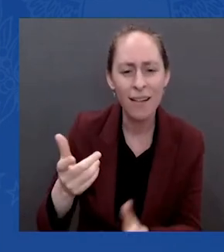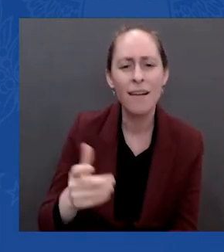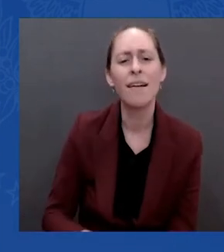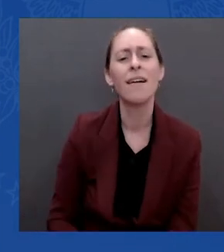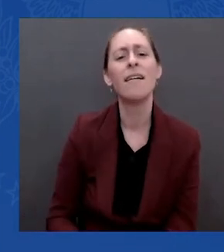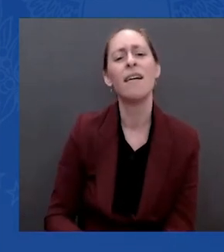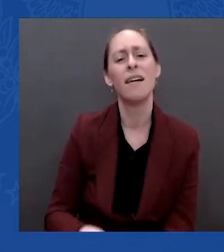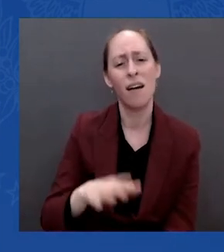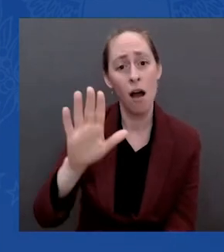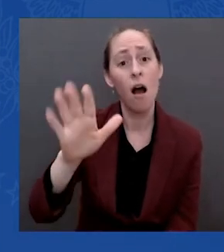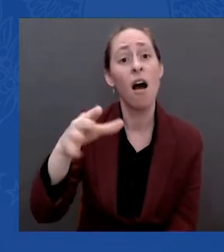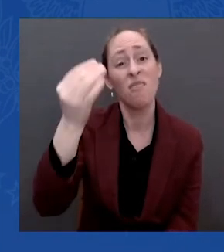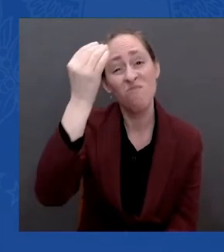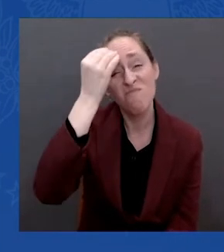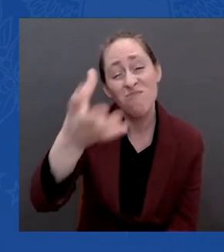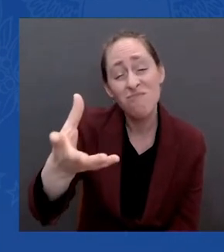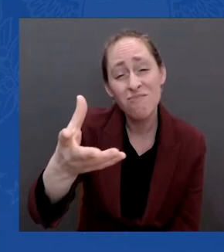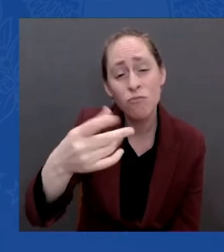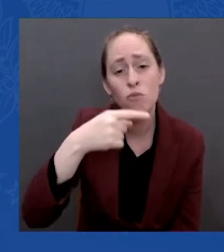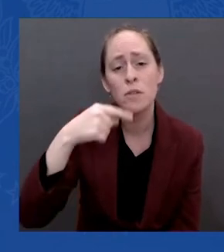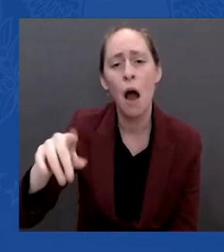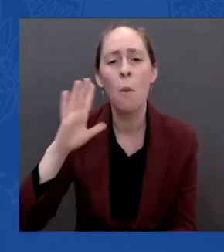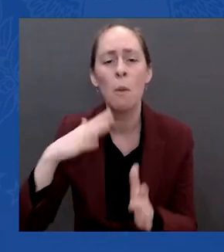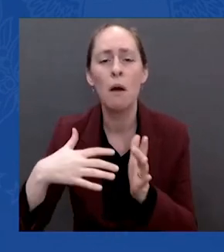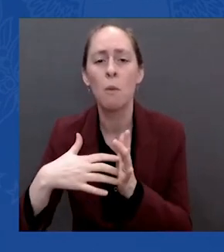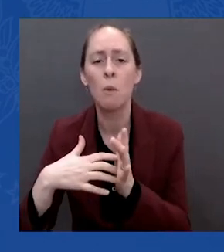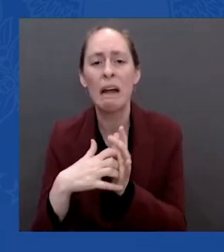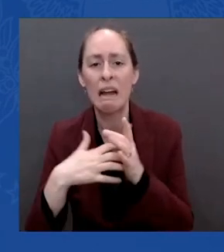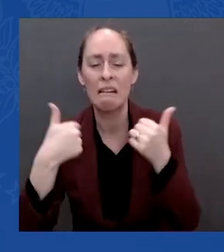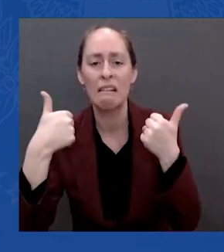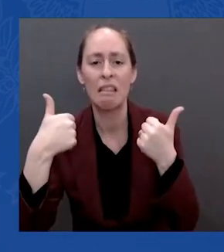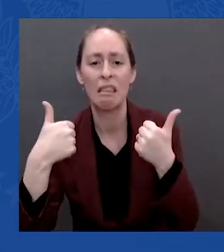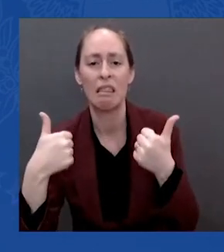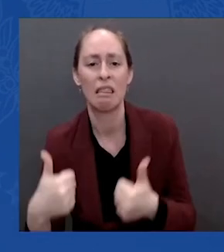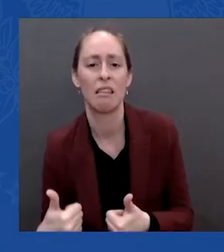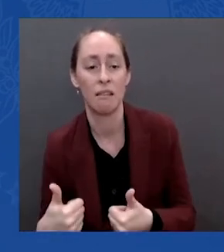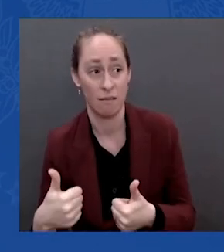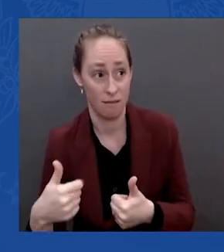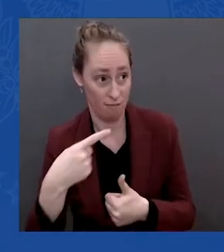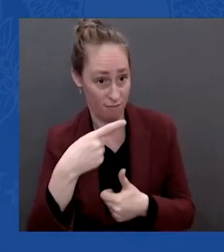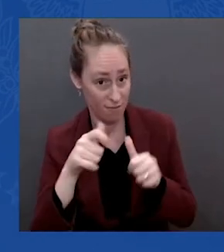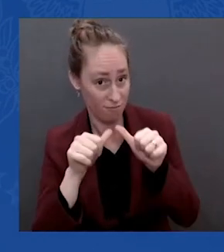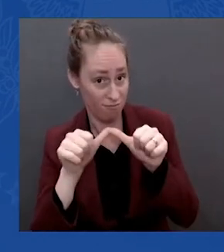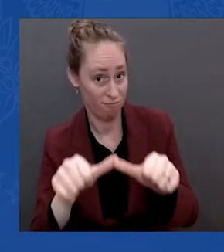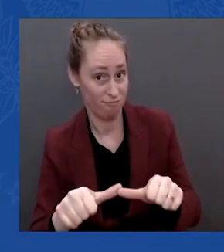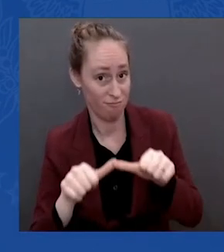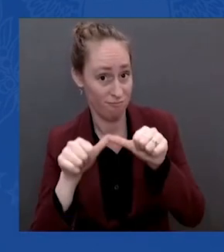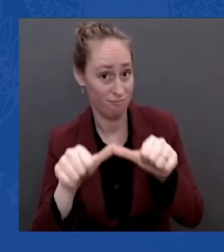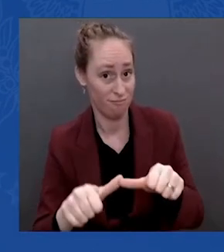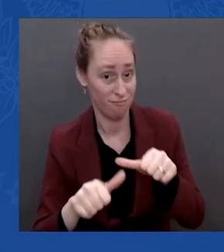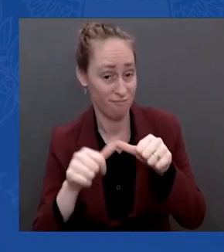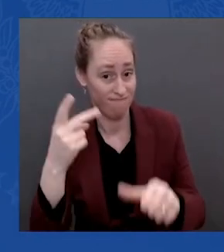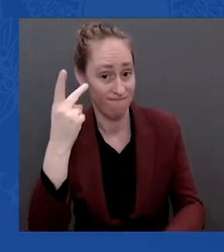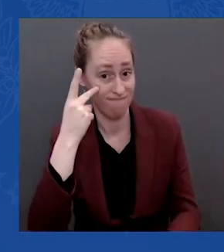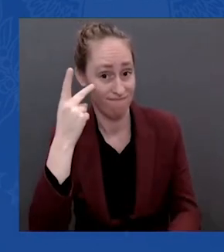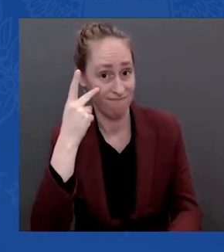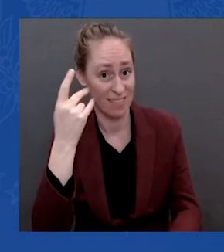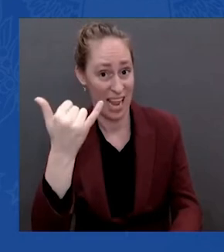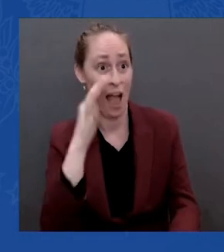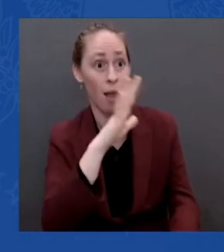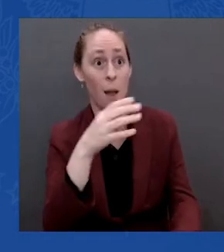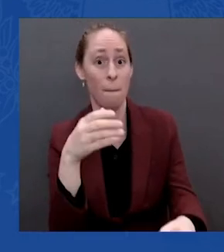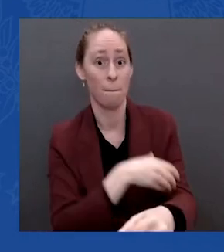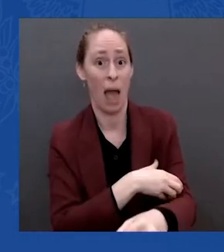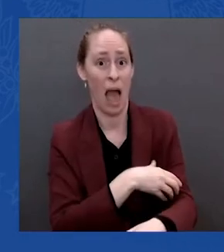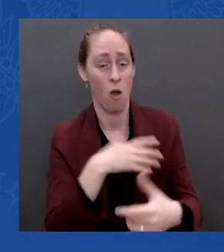very, very difficult choices of whether to continue to move toward being a second rate power or, in fact, respond. You said in recent weeks